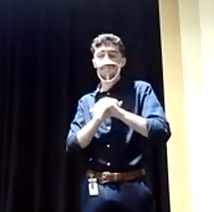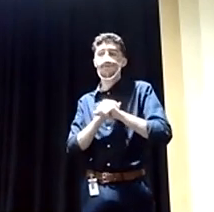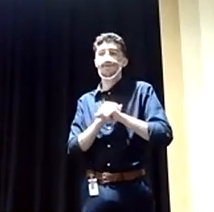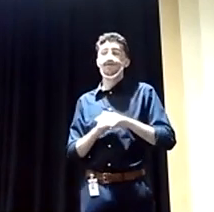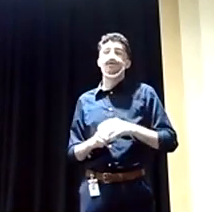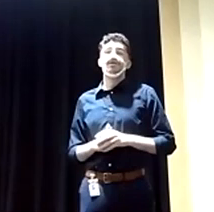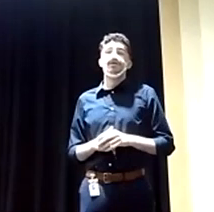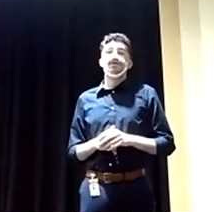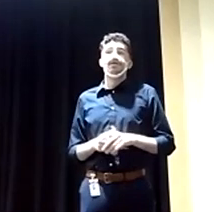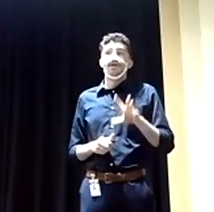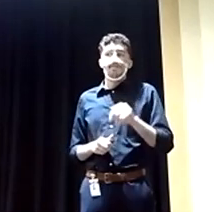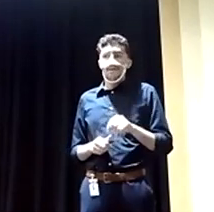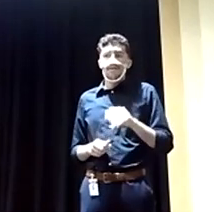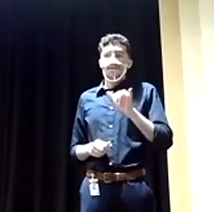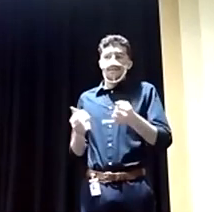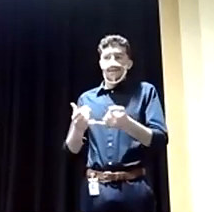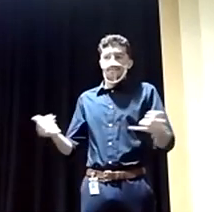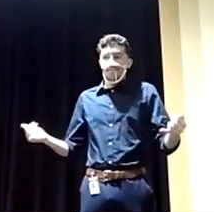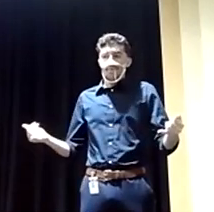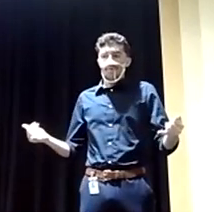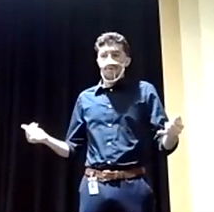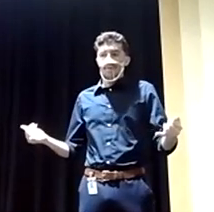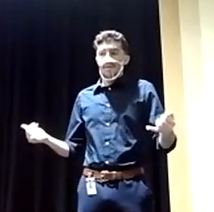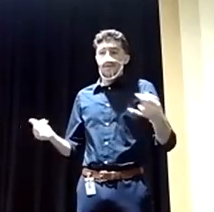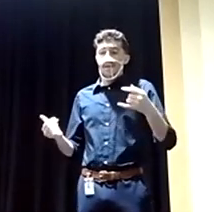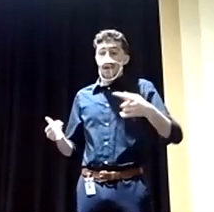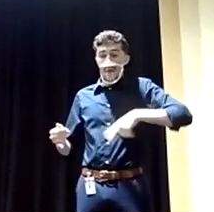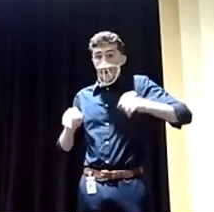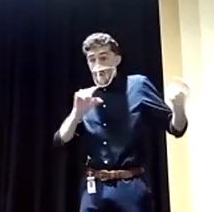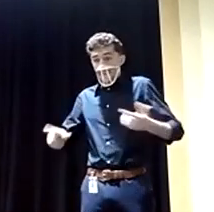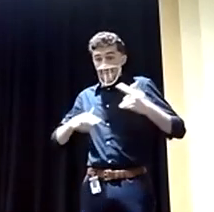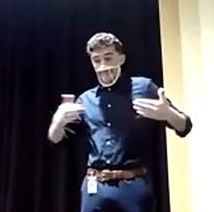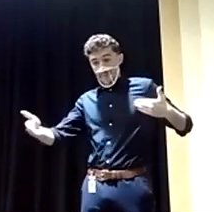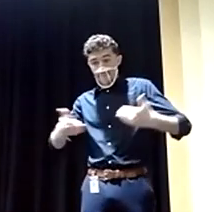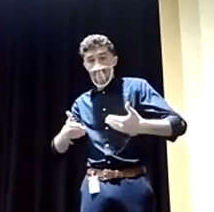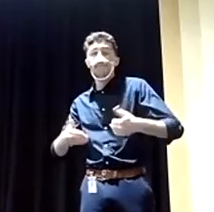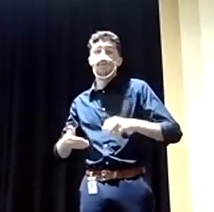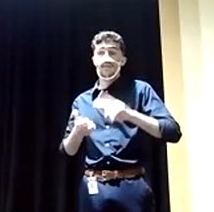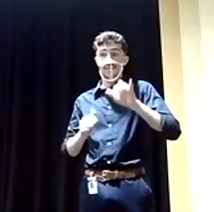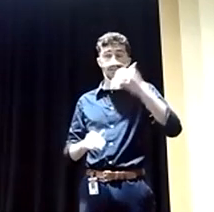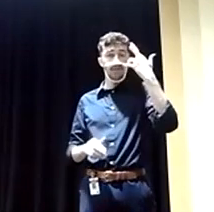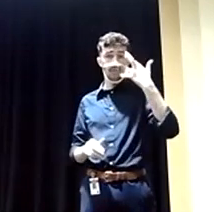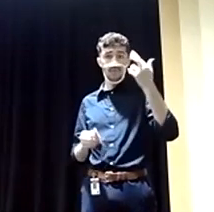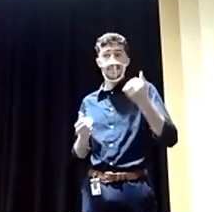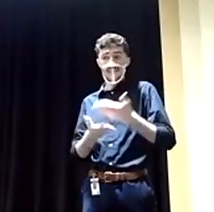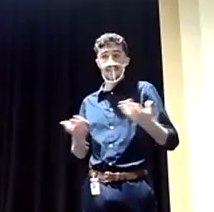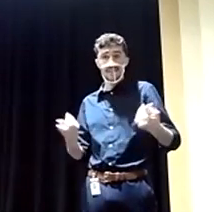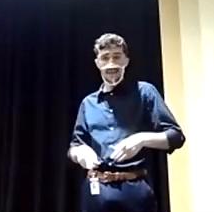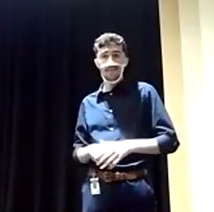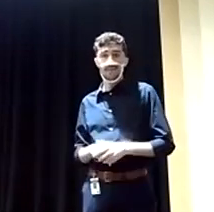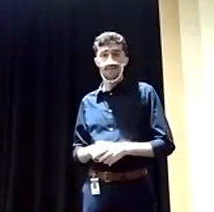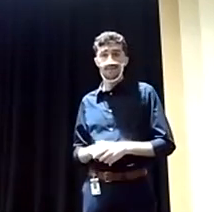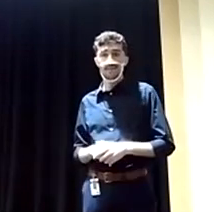completely and unabettedly is actually what led to all the humanitarian issues and stuff like that without a plan. Not